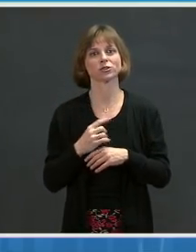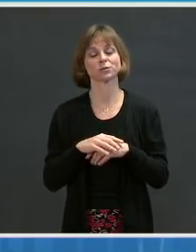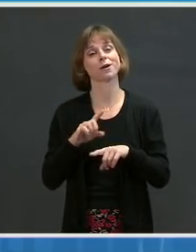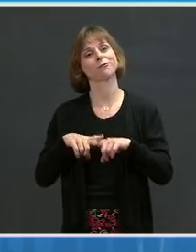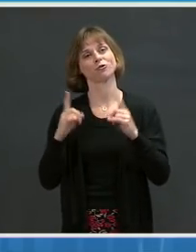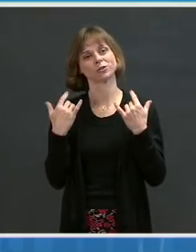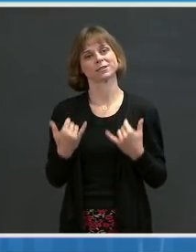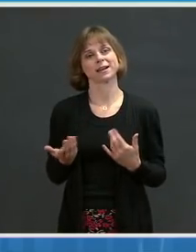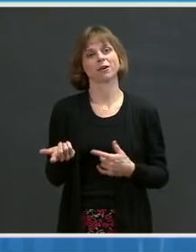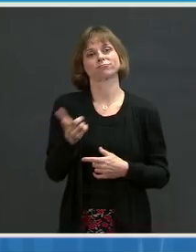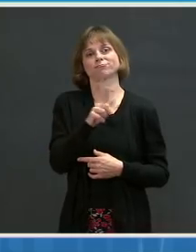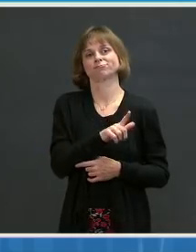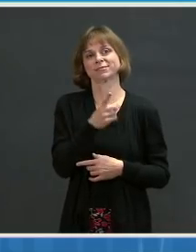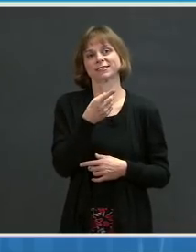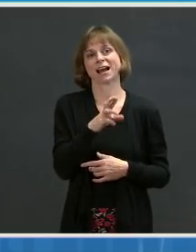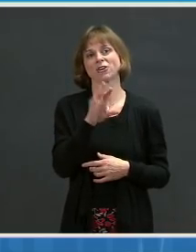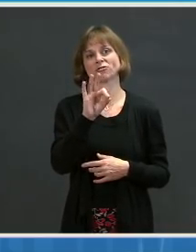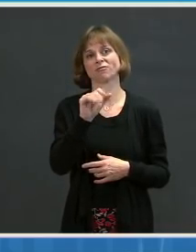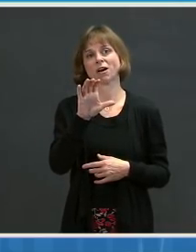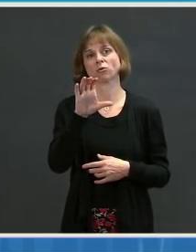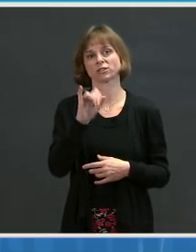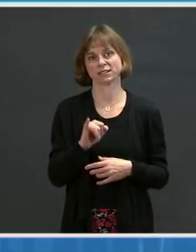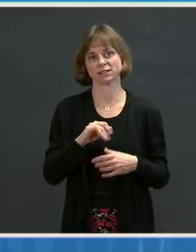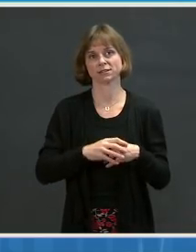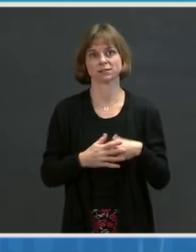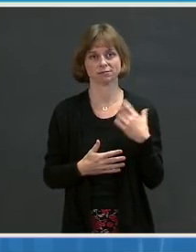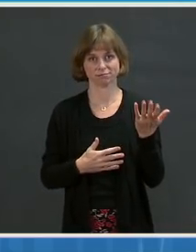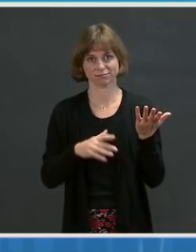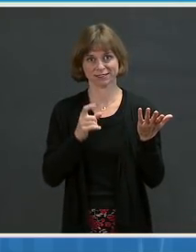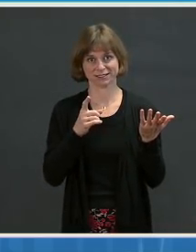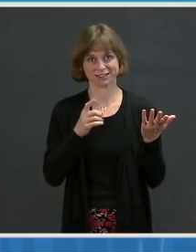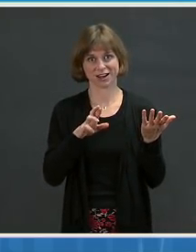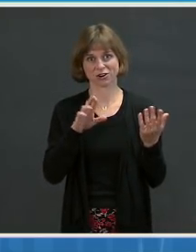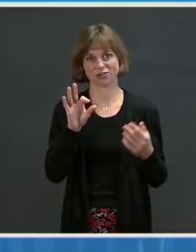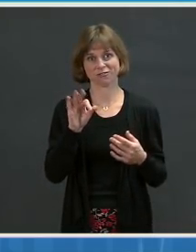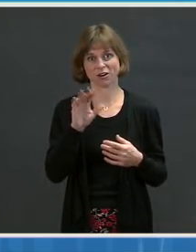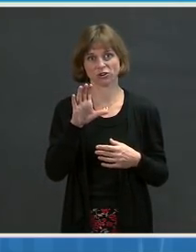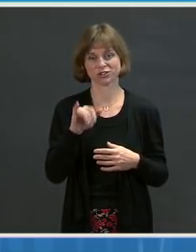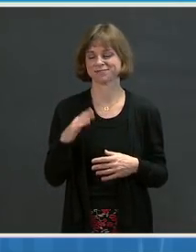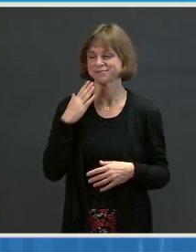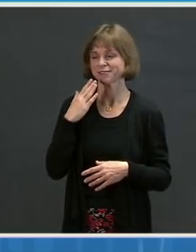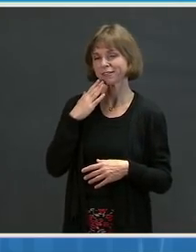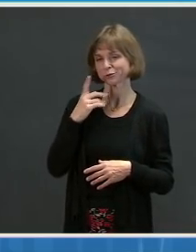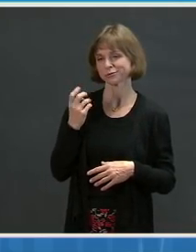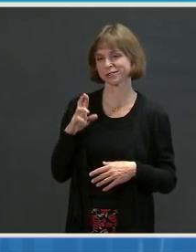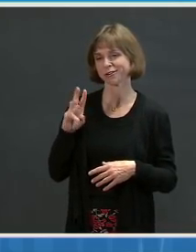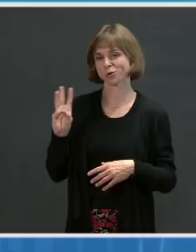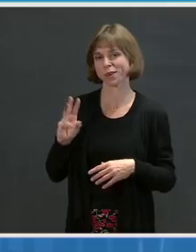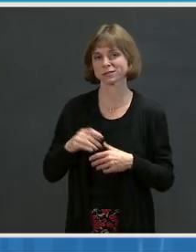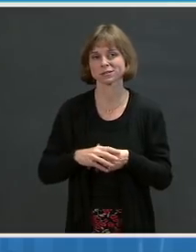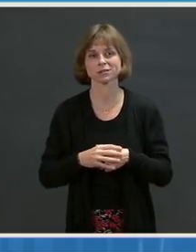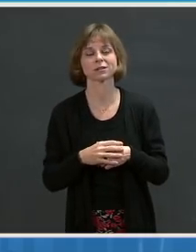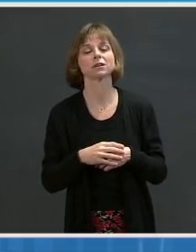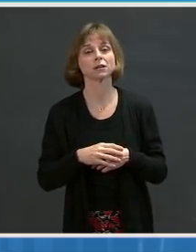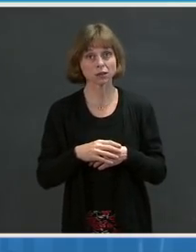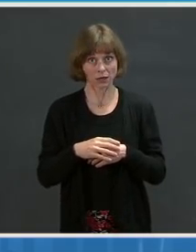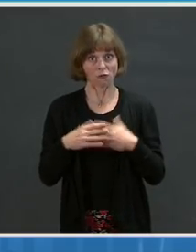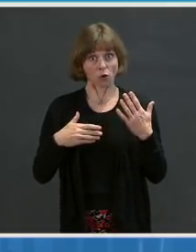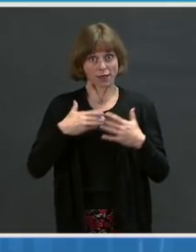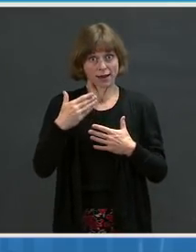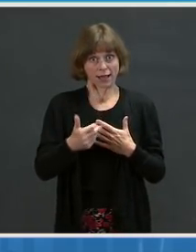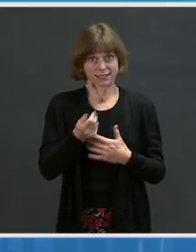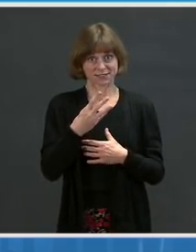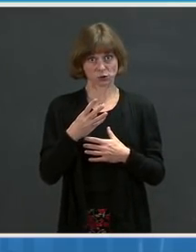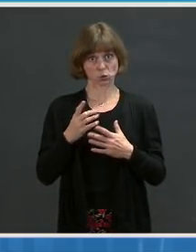things over to Dr. Fauci. Dr. Fauci. Dr. Thank you very much, Dr. Walensky. What I'd like to do over the next couple of minutes is